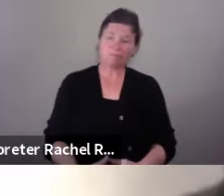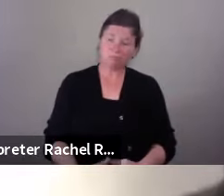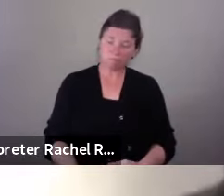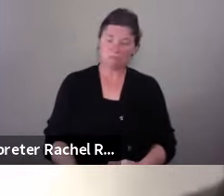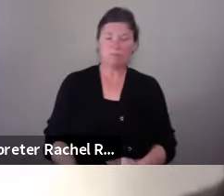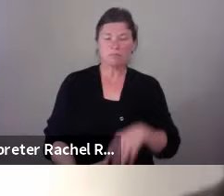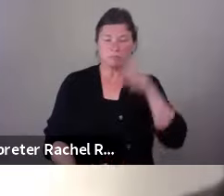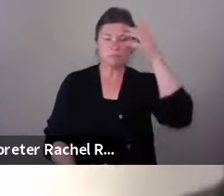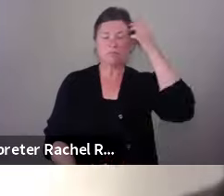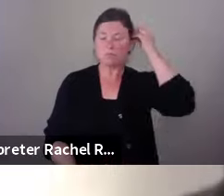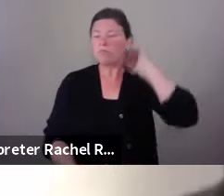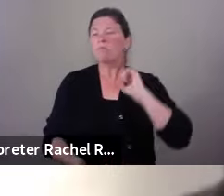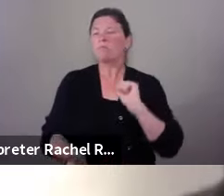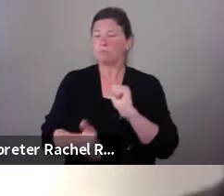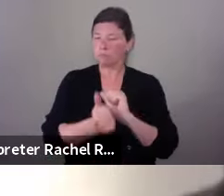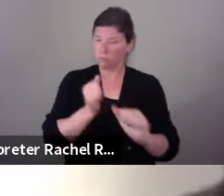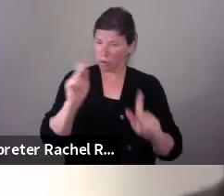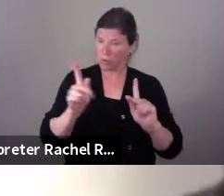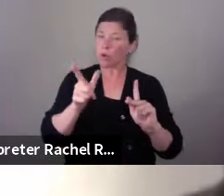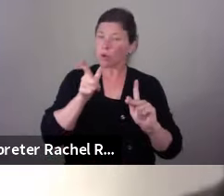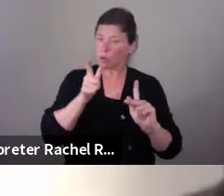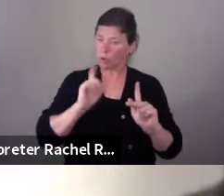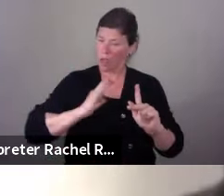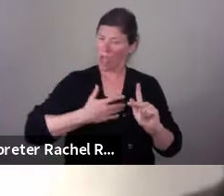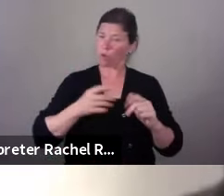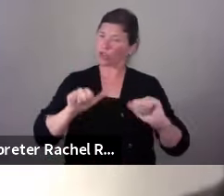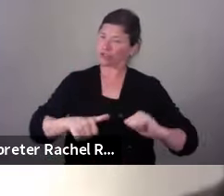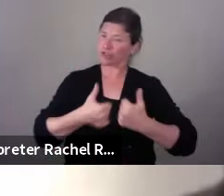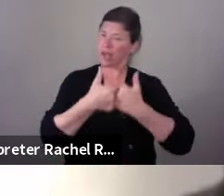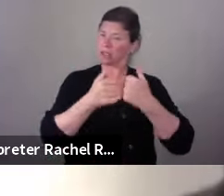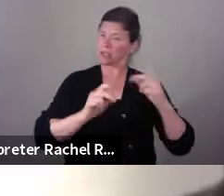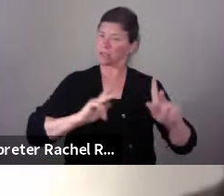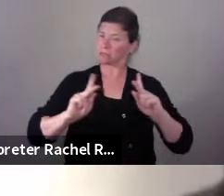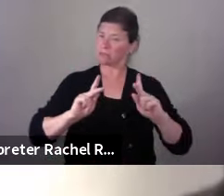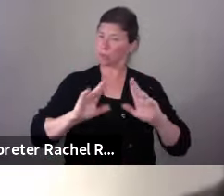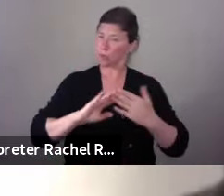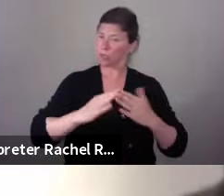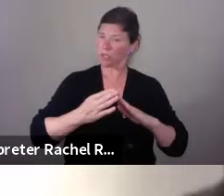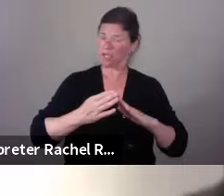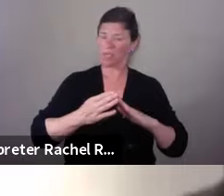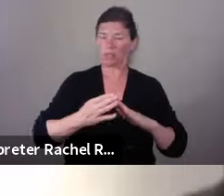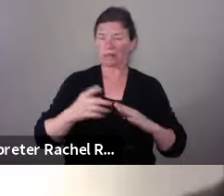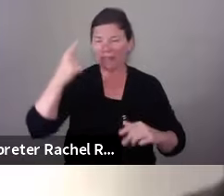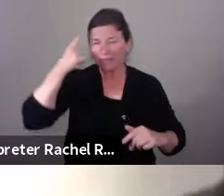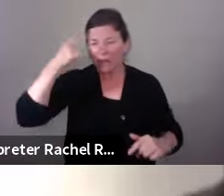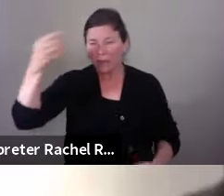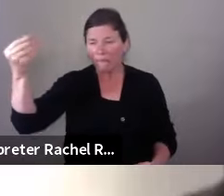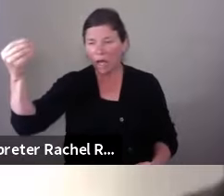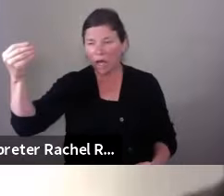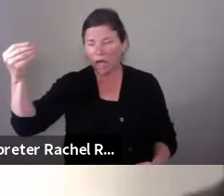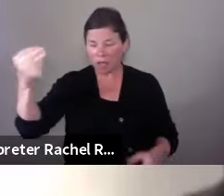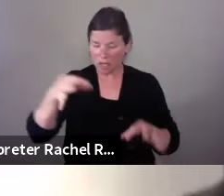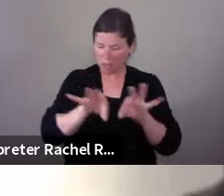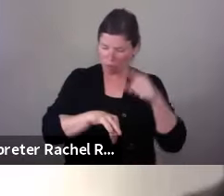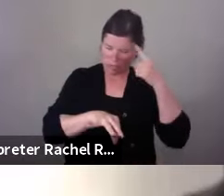of our life style. And I can look at it from both points of view, and